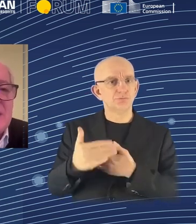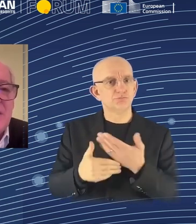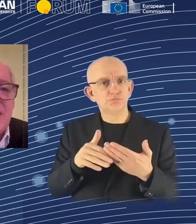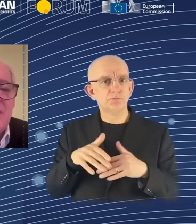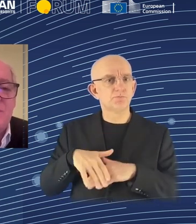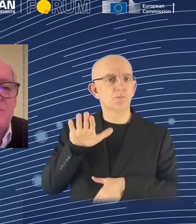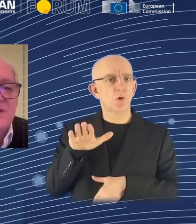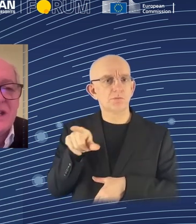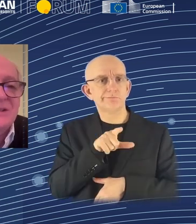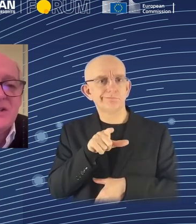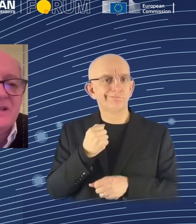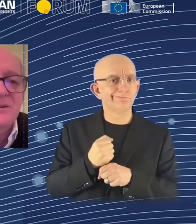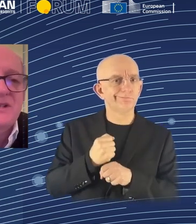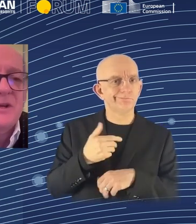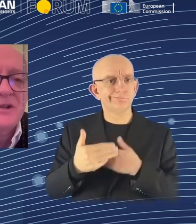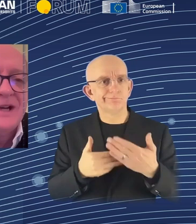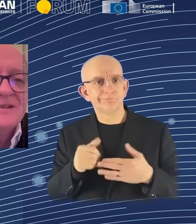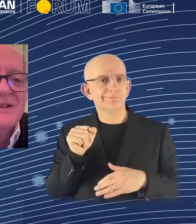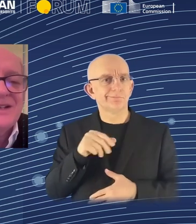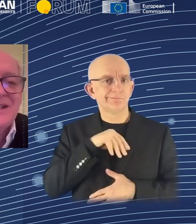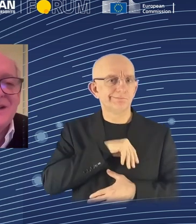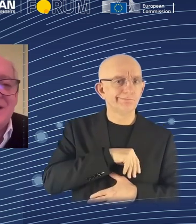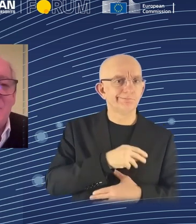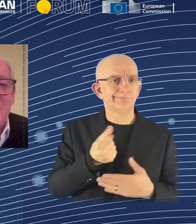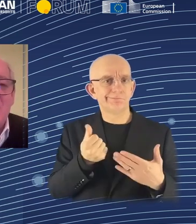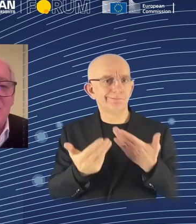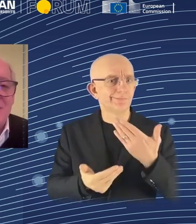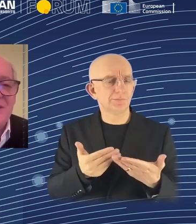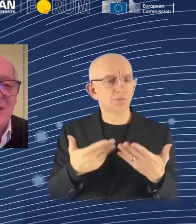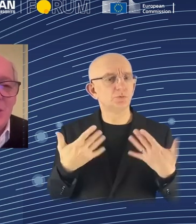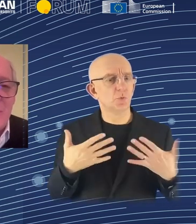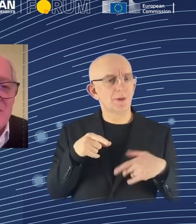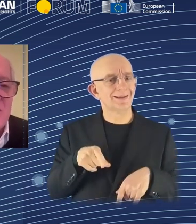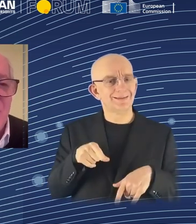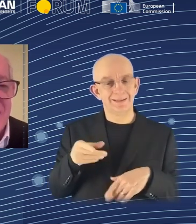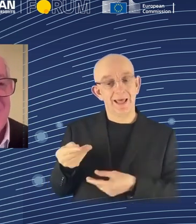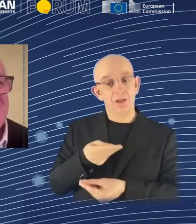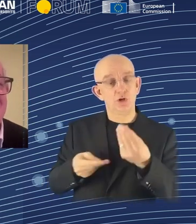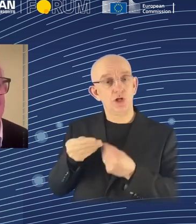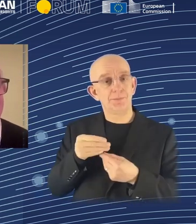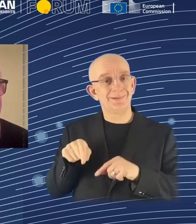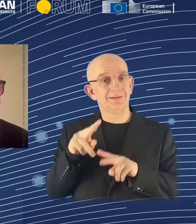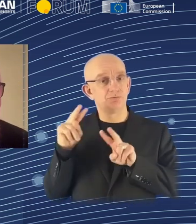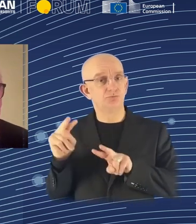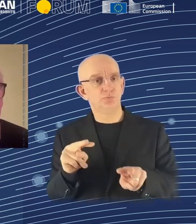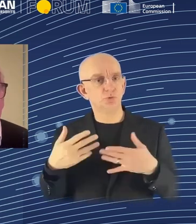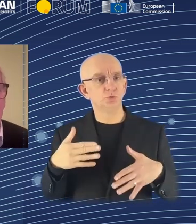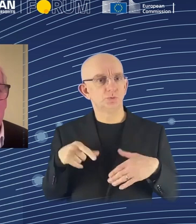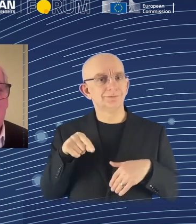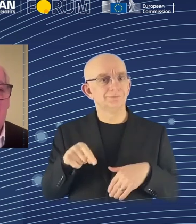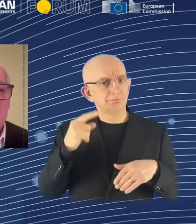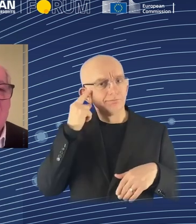that the particular technology we generate, you might call it your better twin, creates